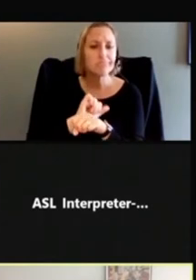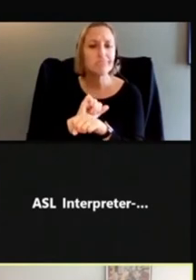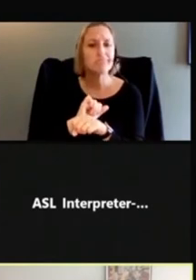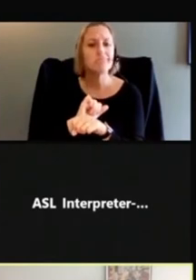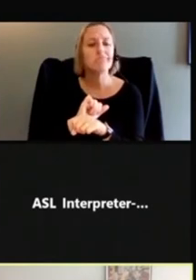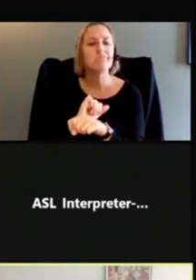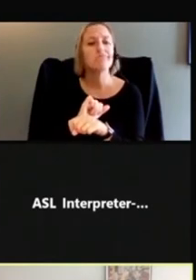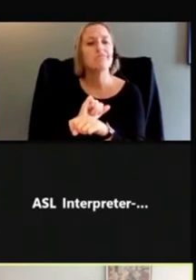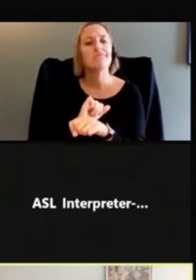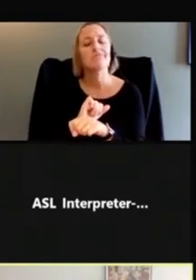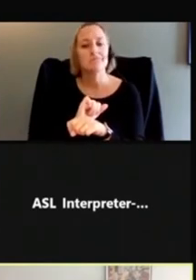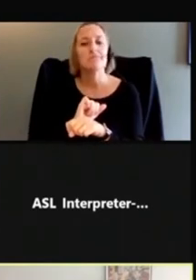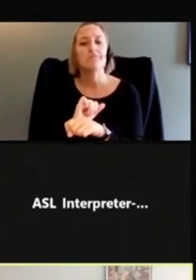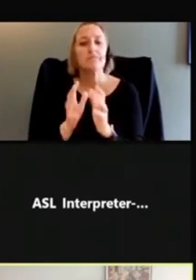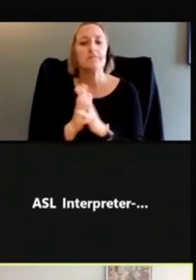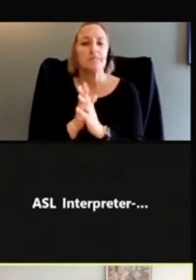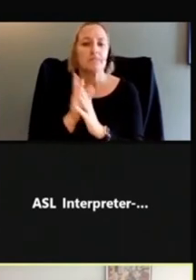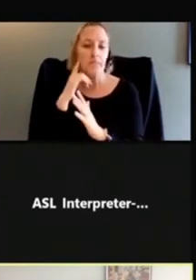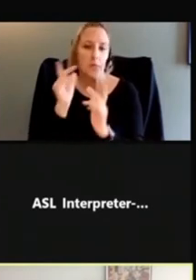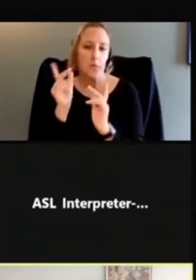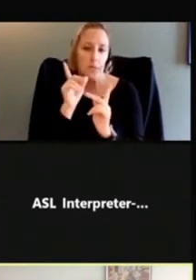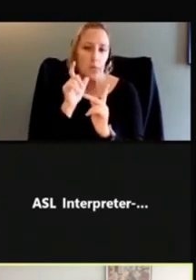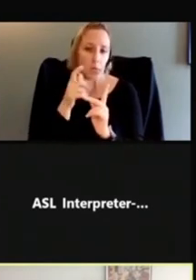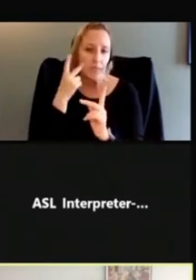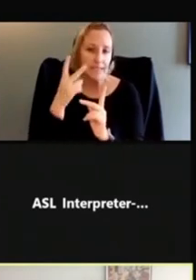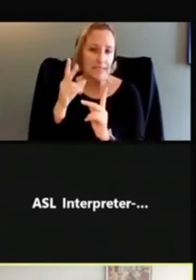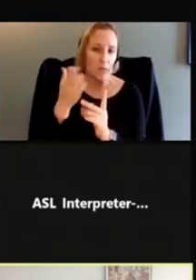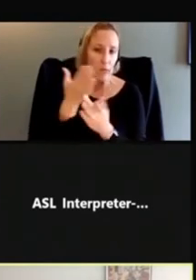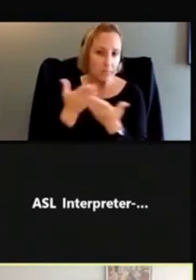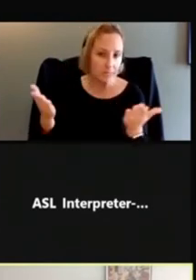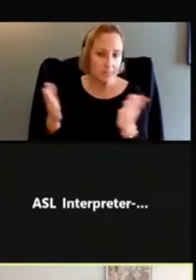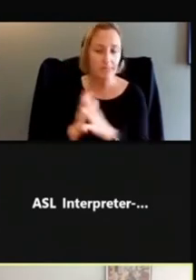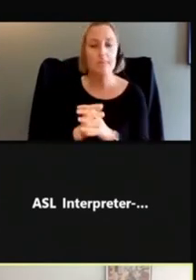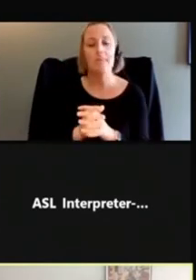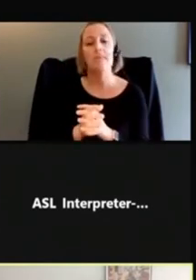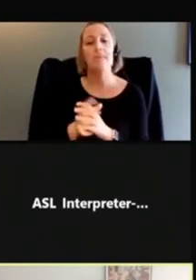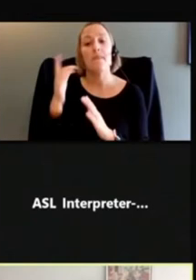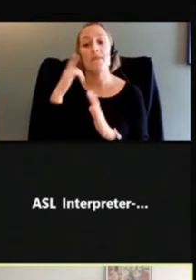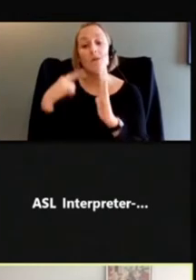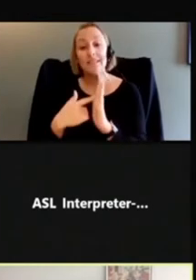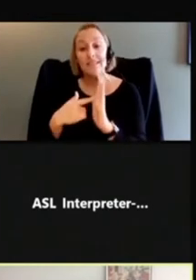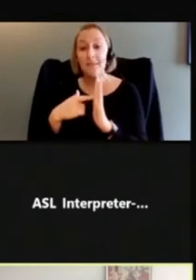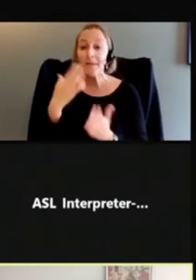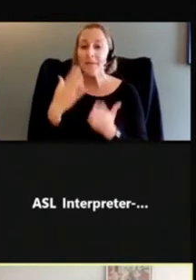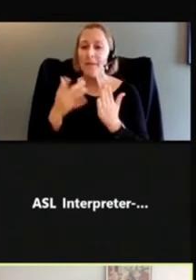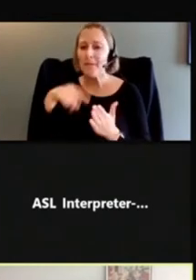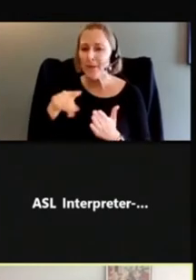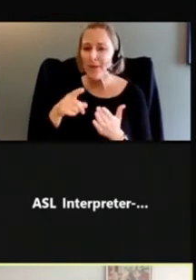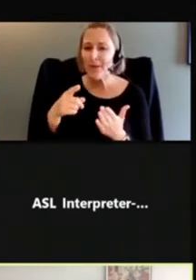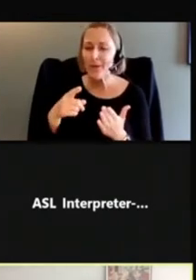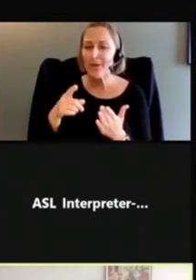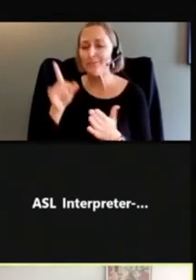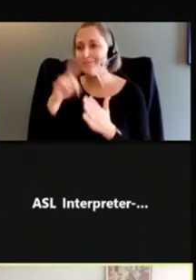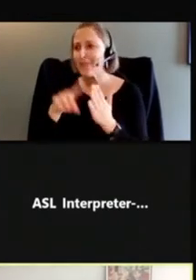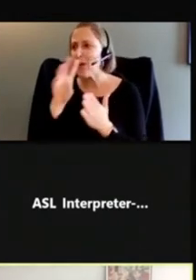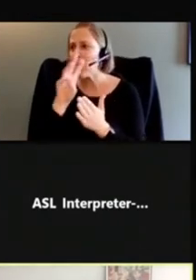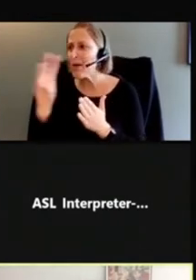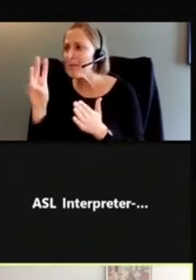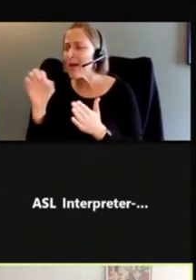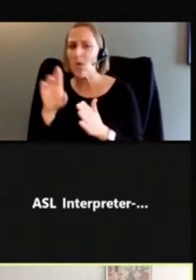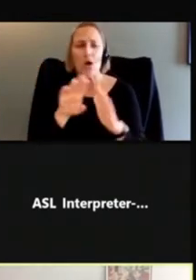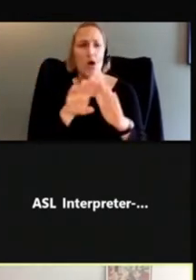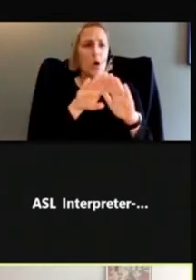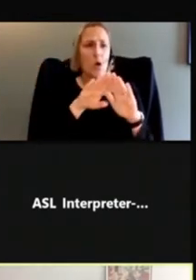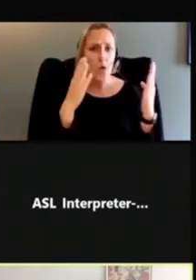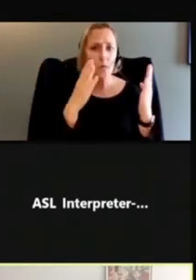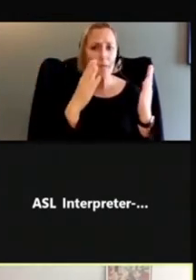interacting with your materials. So for example, I think we've all gone to a website or opened a brochure and seen that there's just a